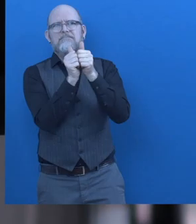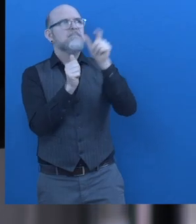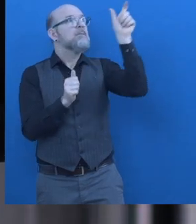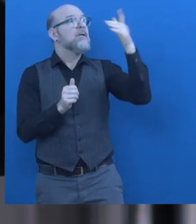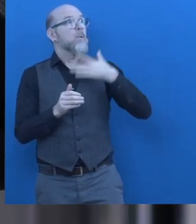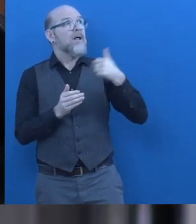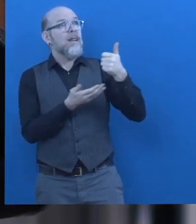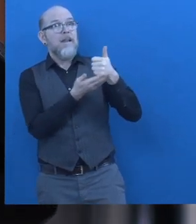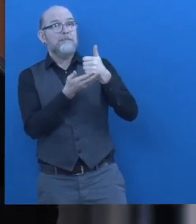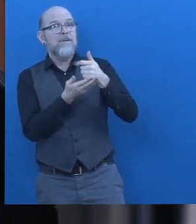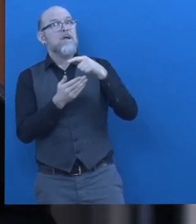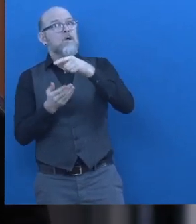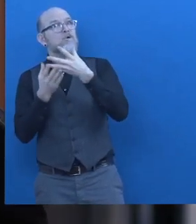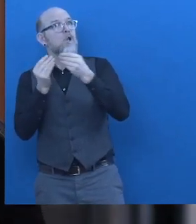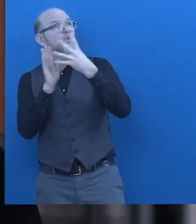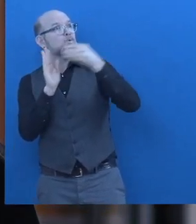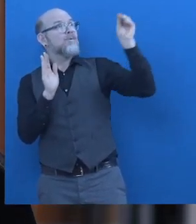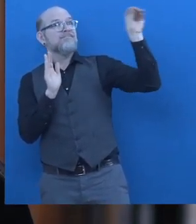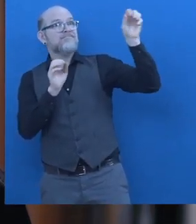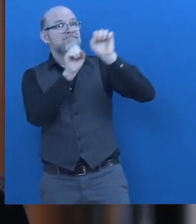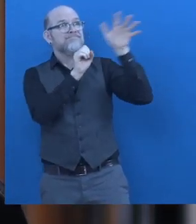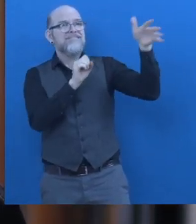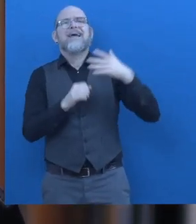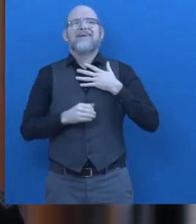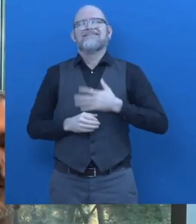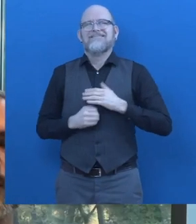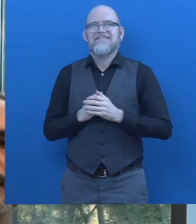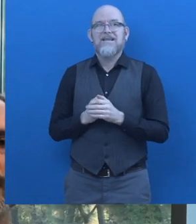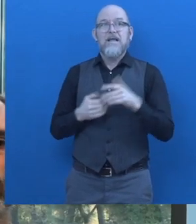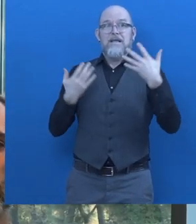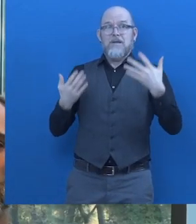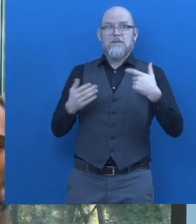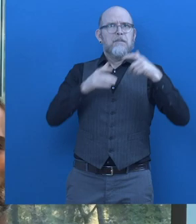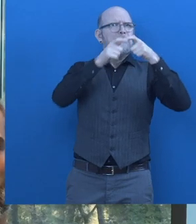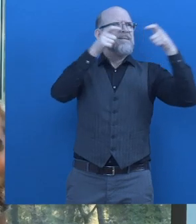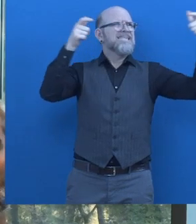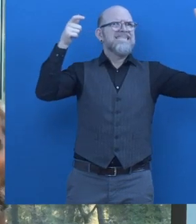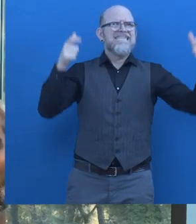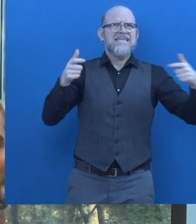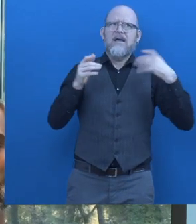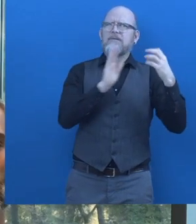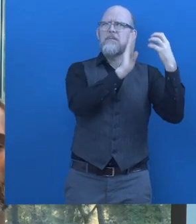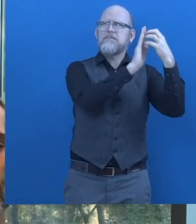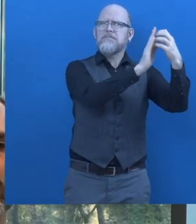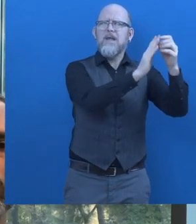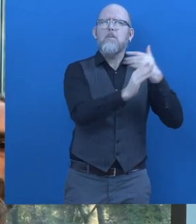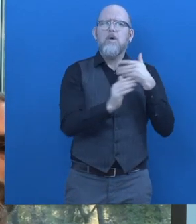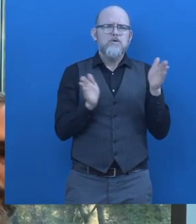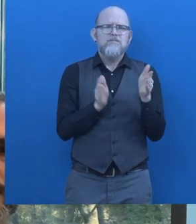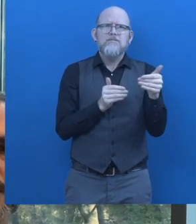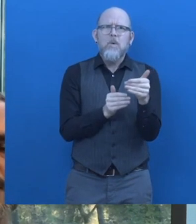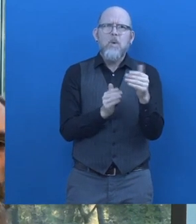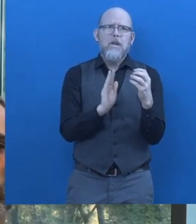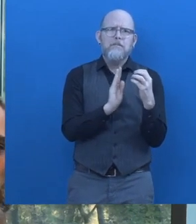expand our solutions secondly we are now only focusing on large venues and we want to expand it to